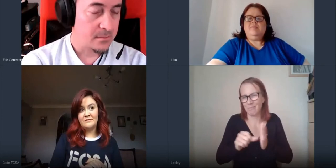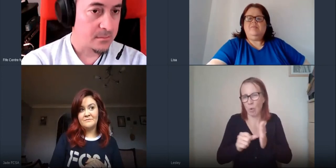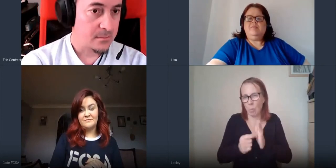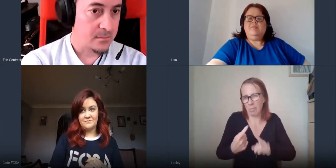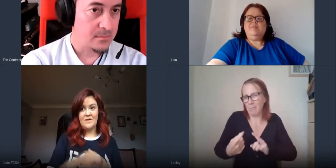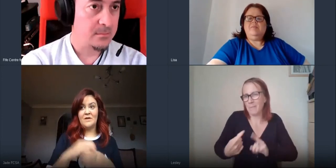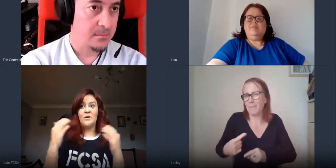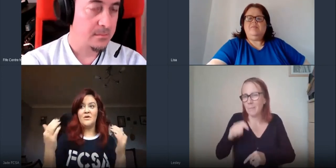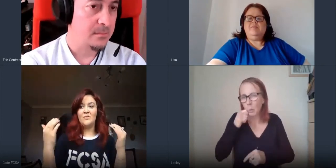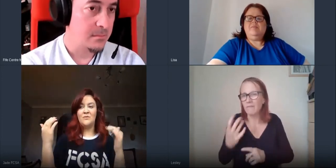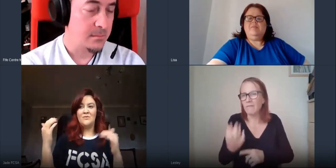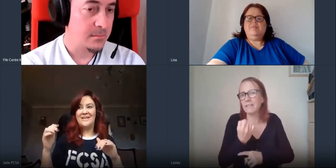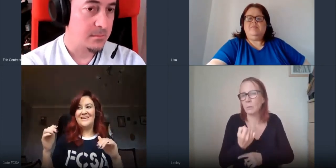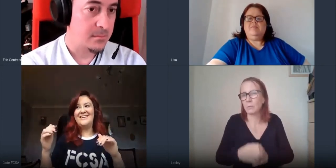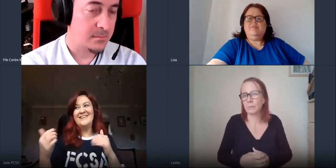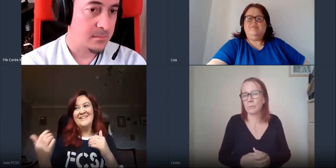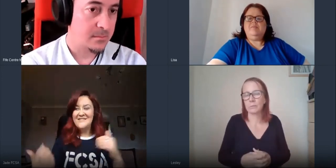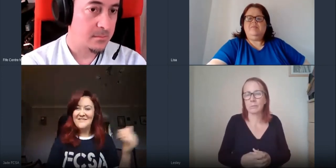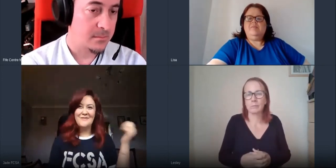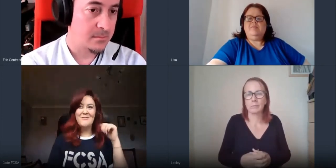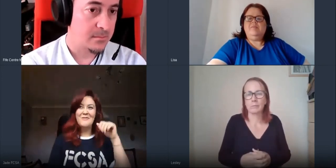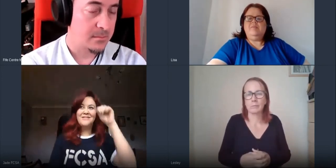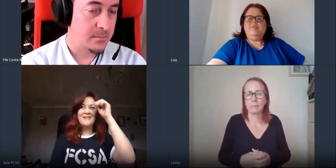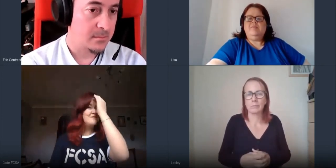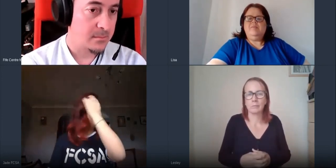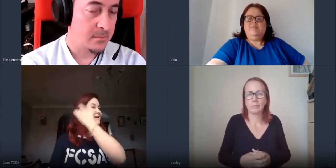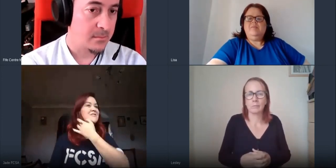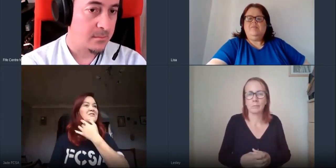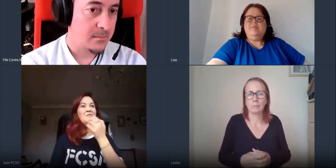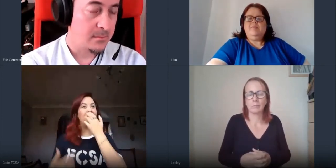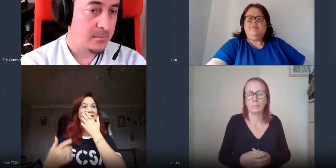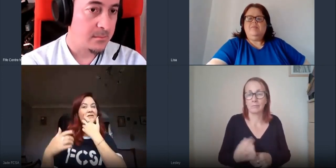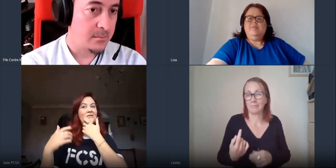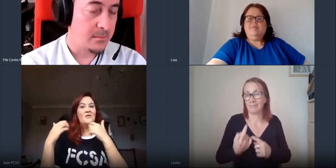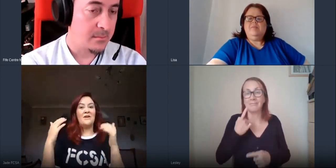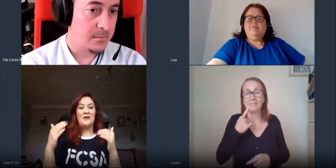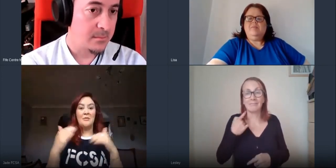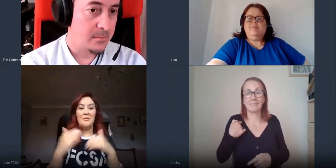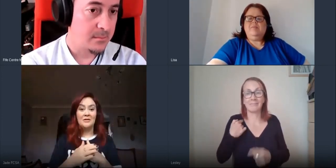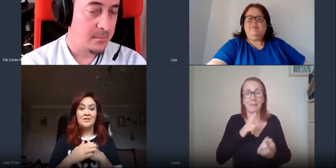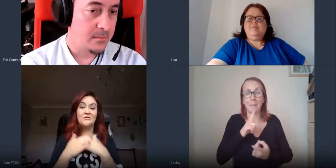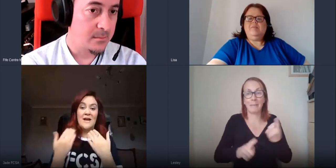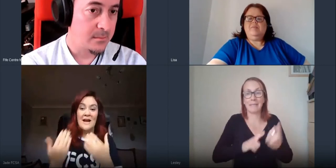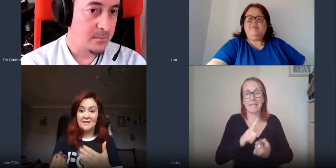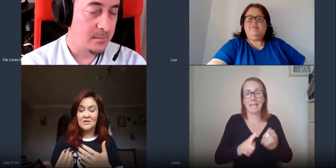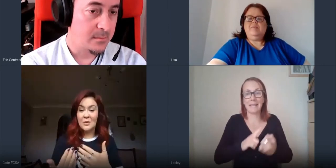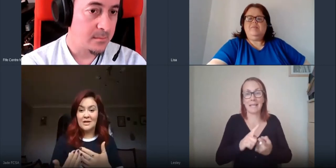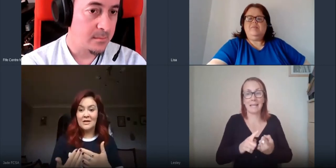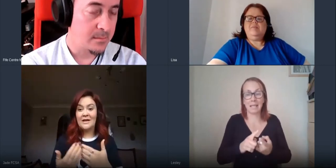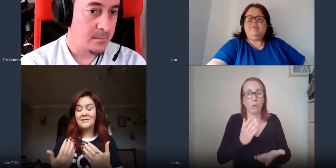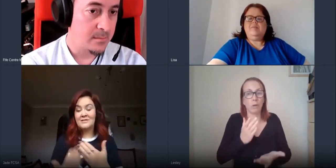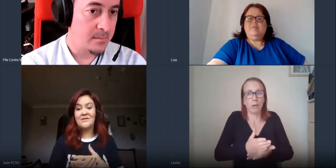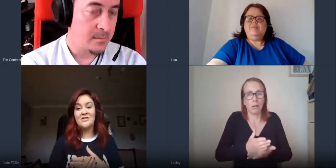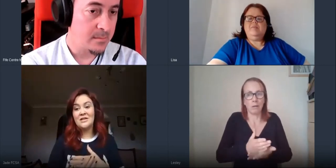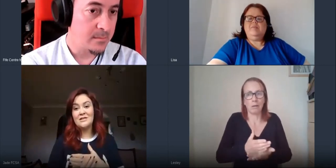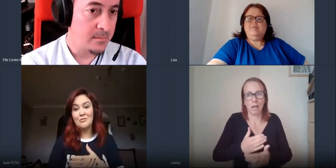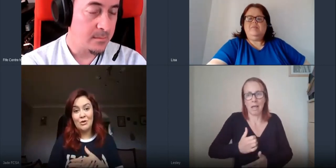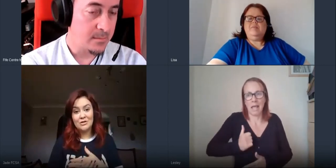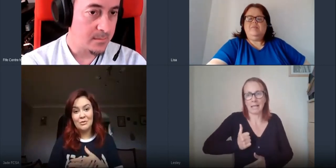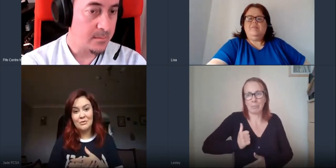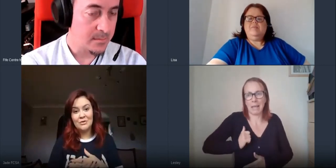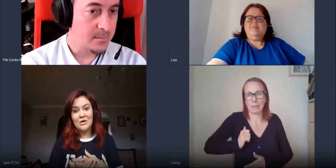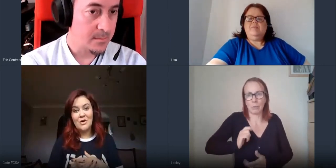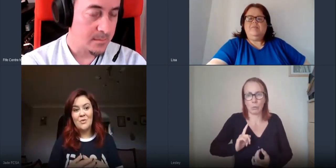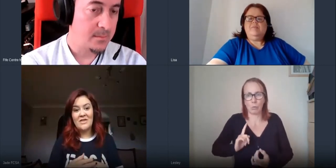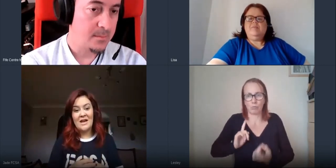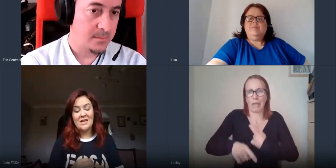and we're from the meeting i was in yesterday we're sort of very prepared to react as quickly and as efficiently as possible